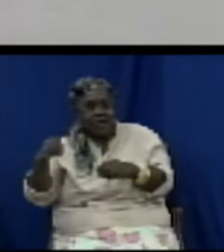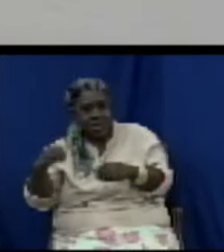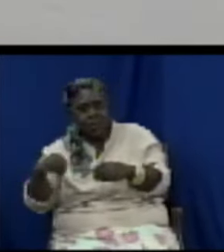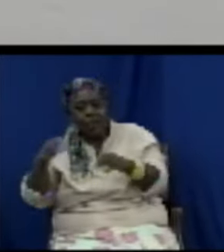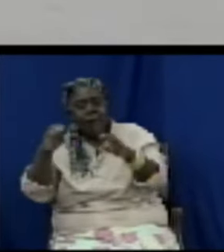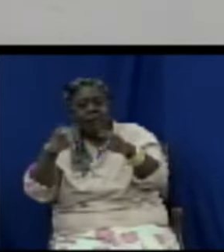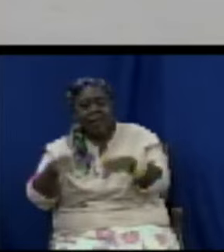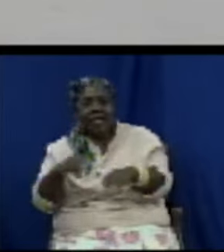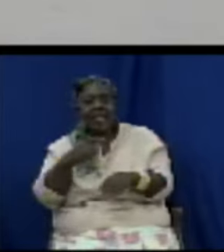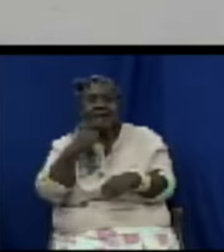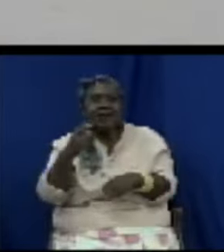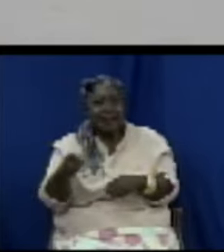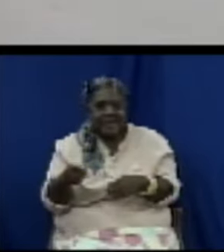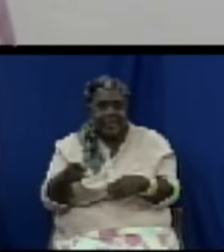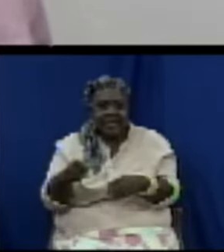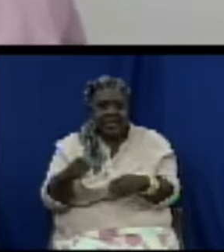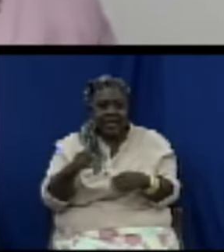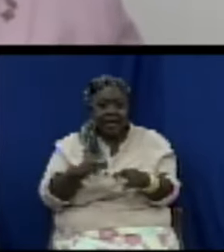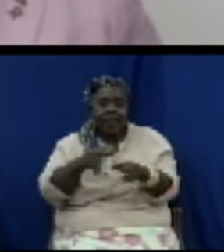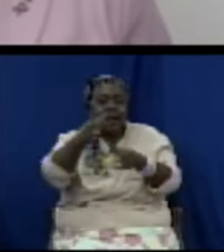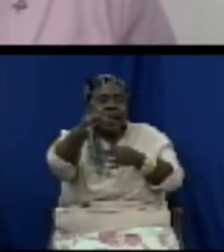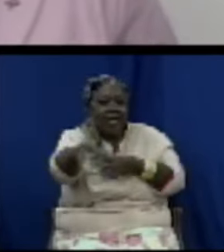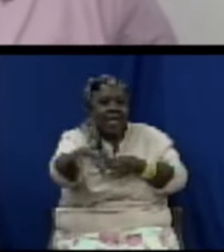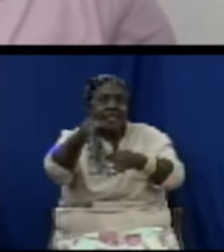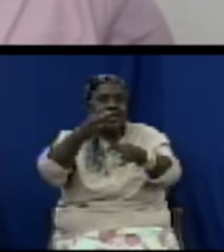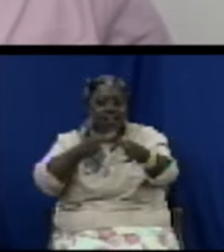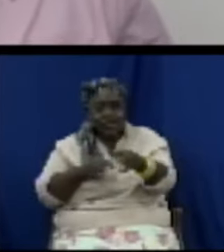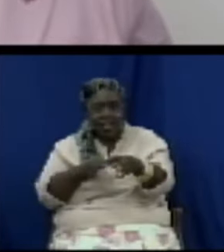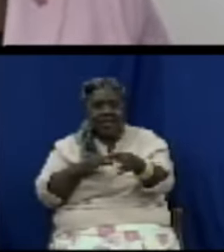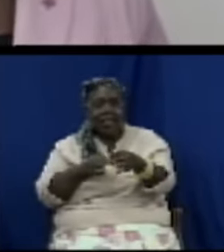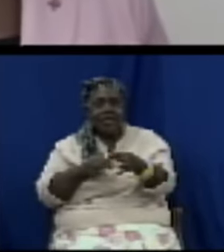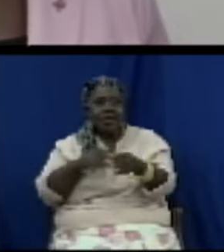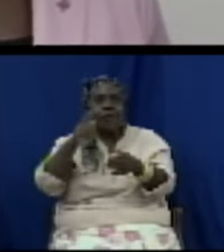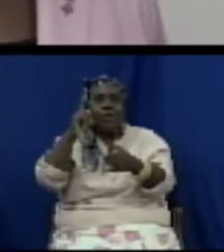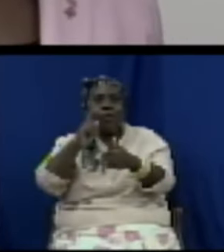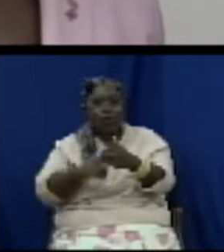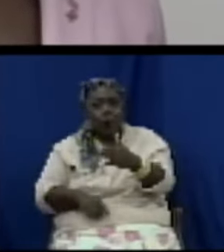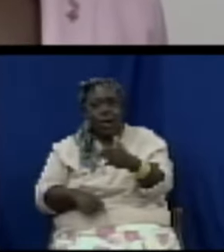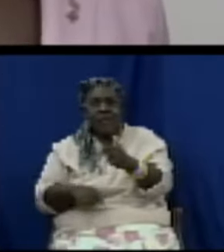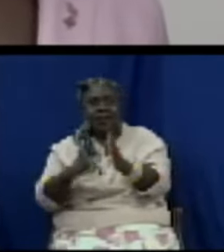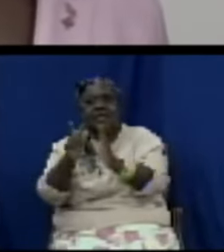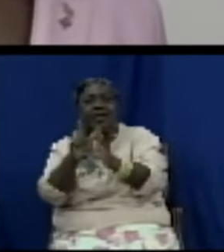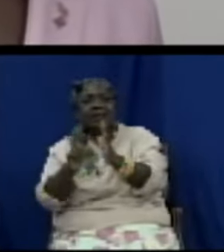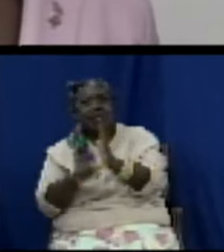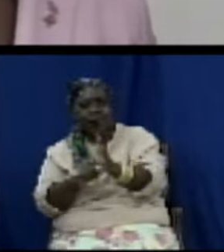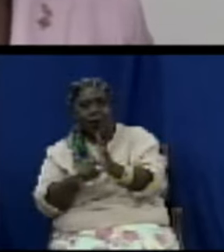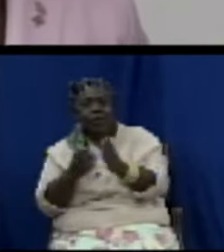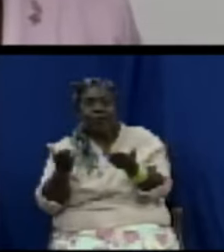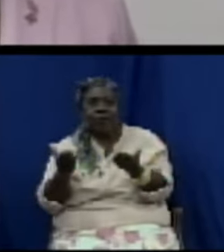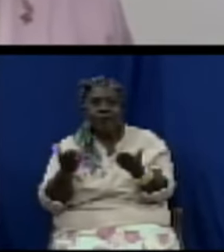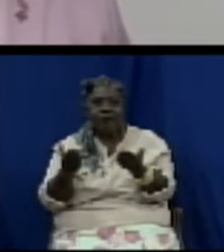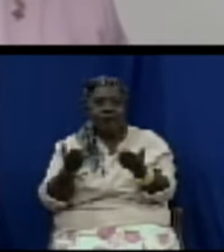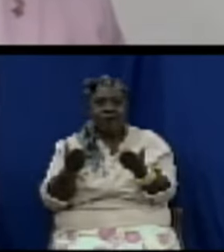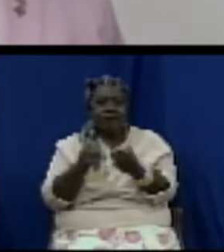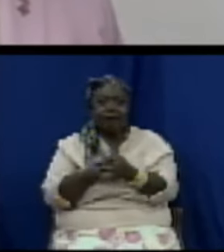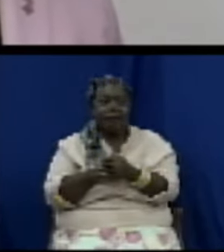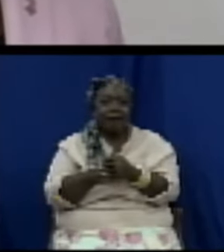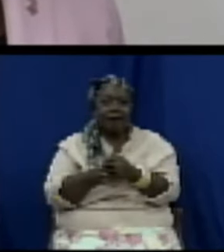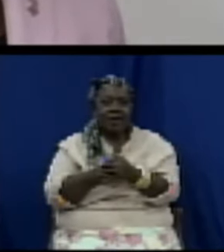for exchange policies and thankfully there are no more minimum pad purchase